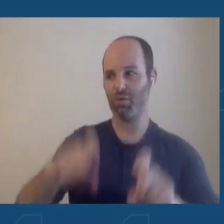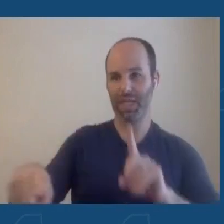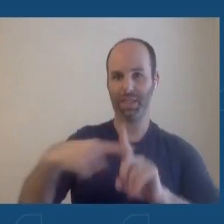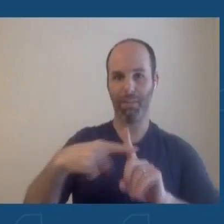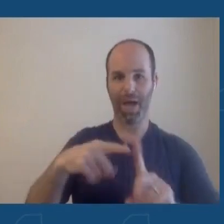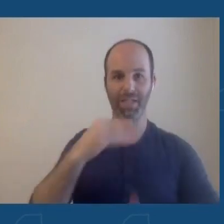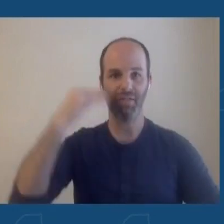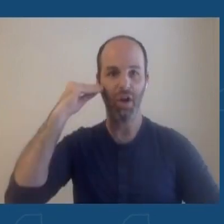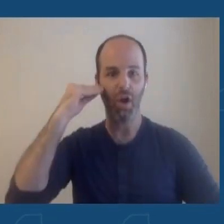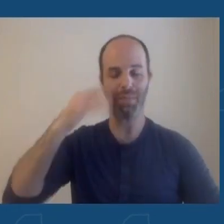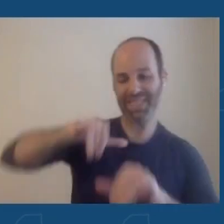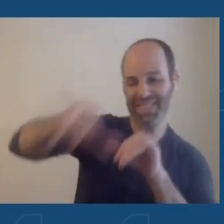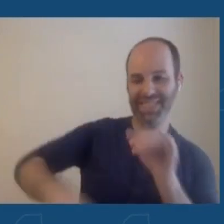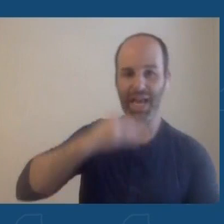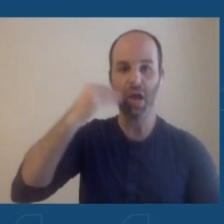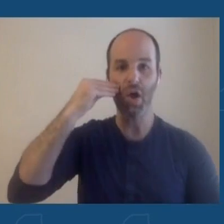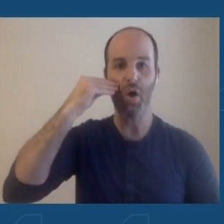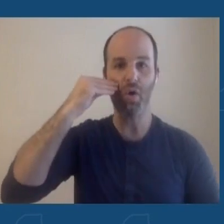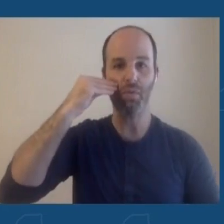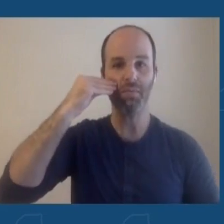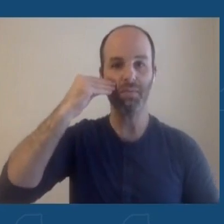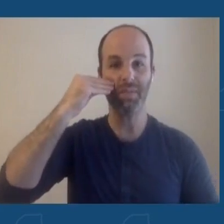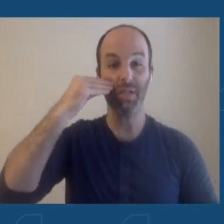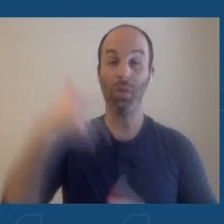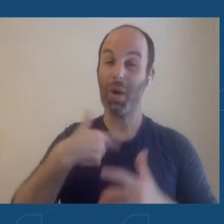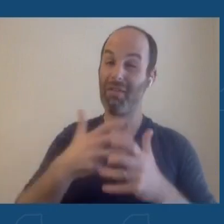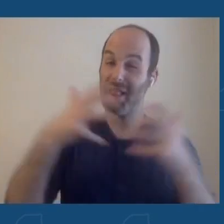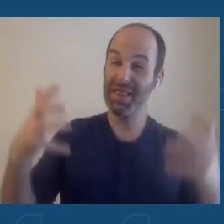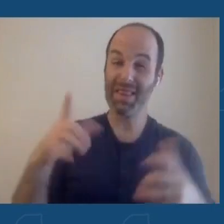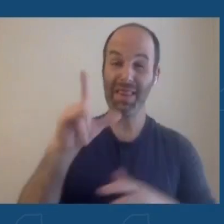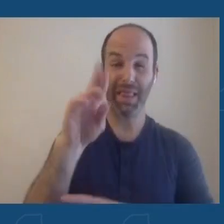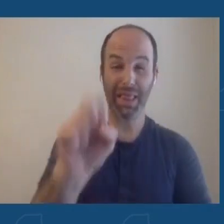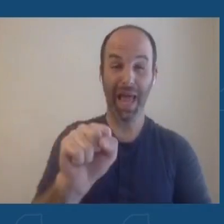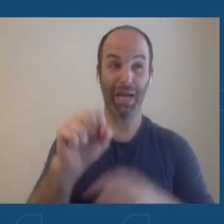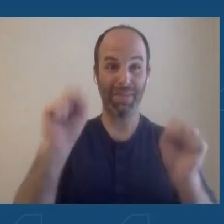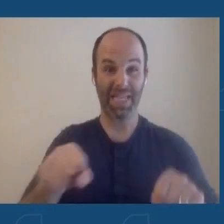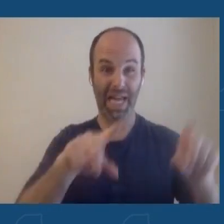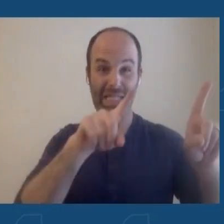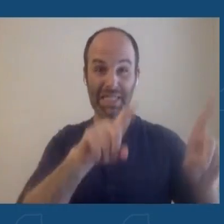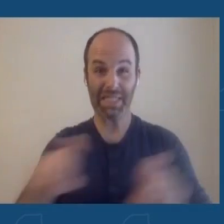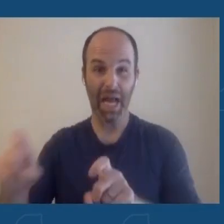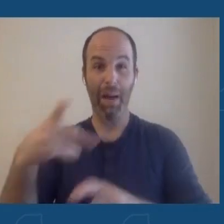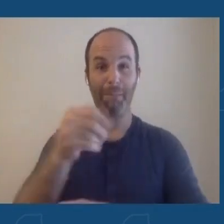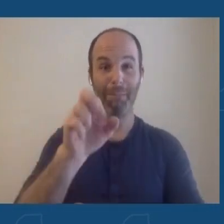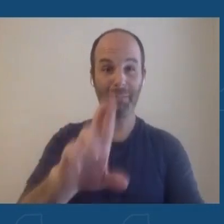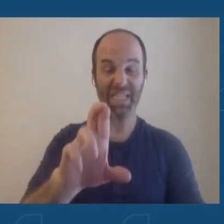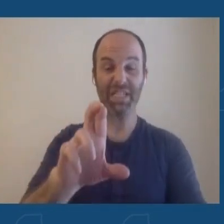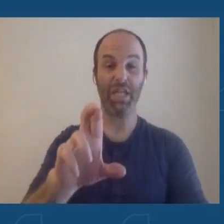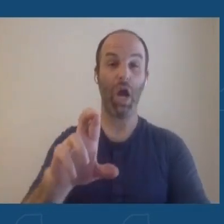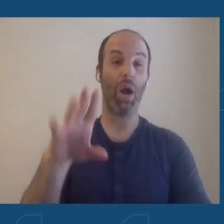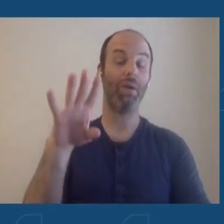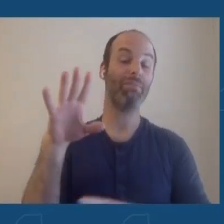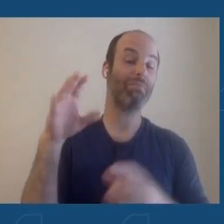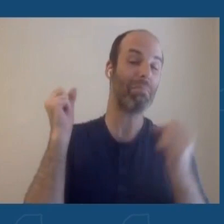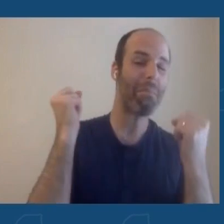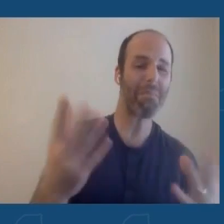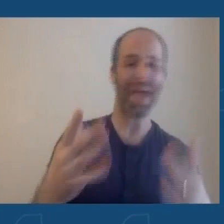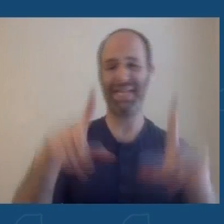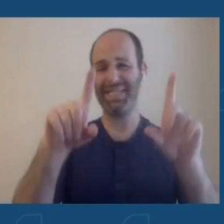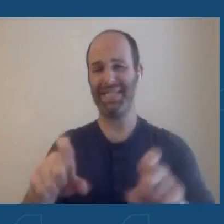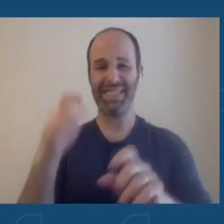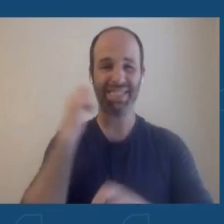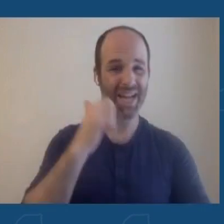we also have massive capacity in our labs so that we can do over 500,000 PCR tests every single day if necessary.